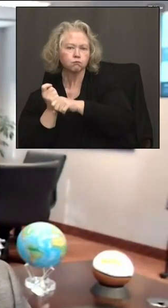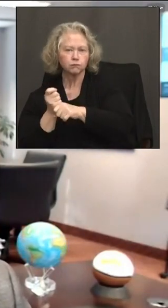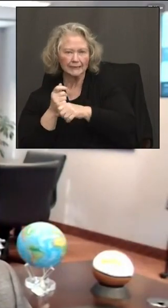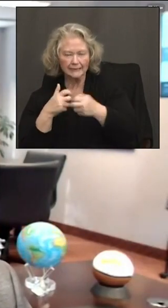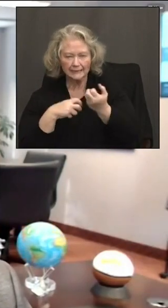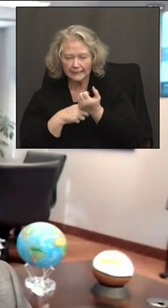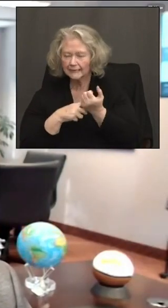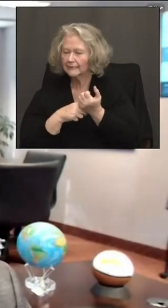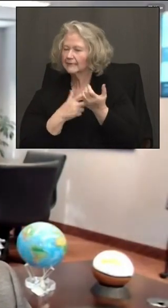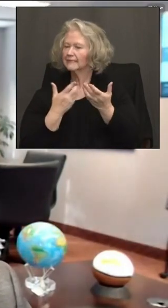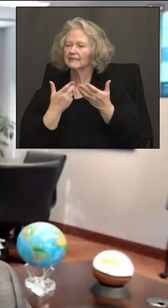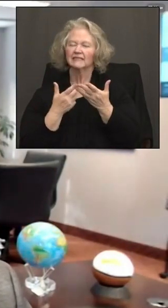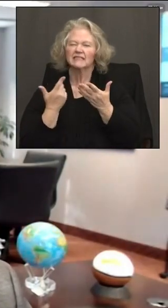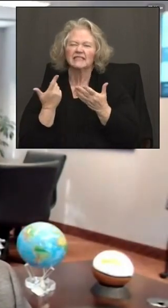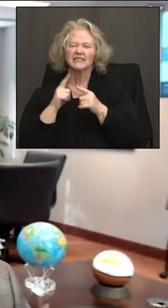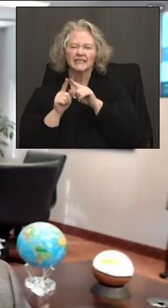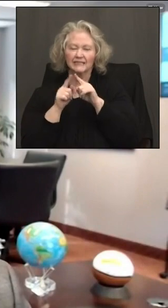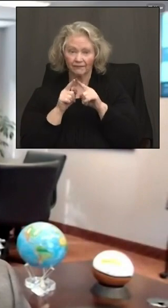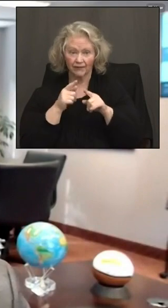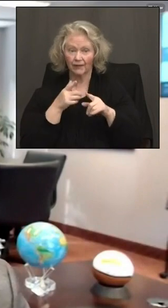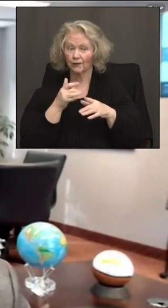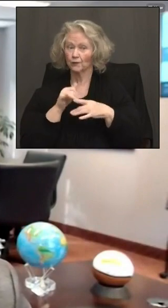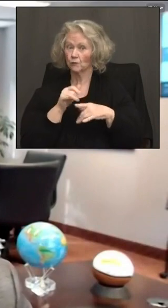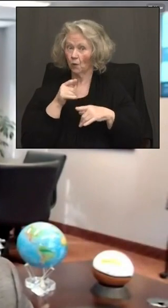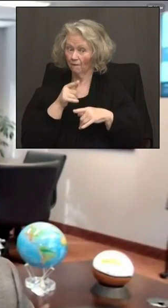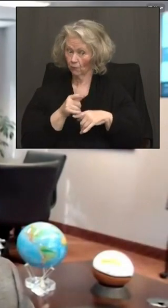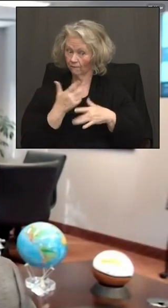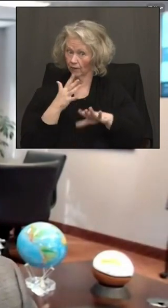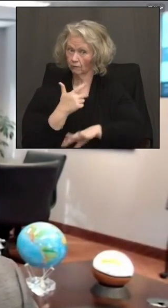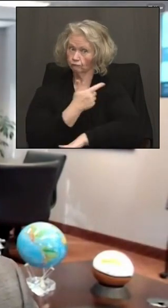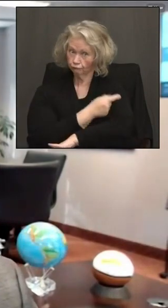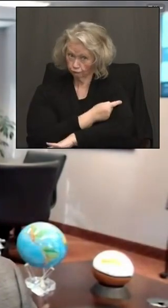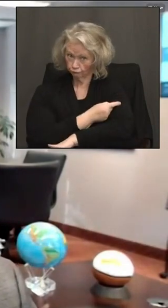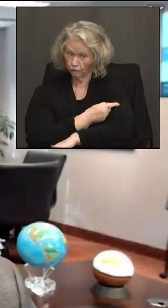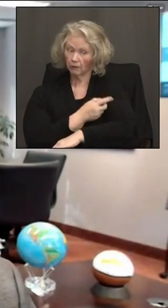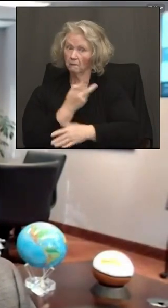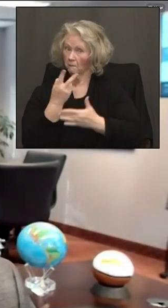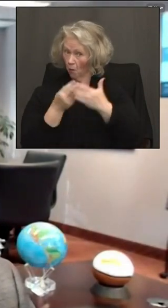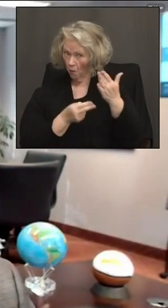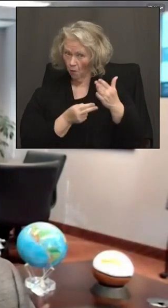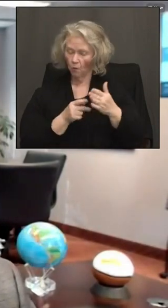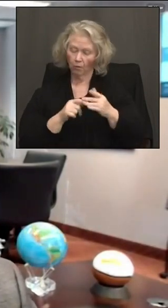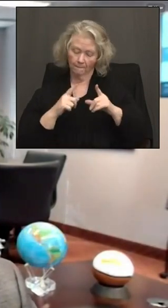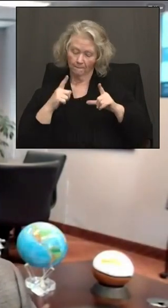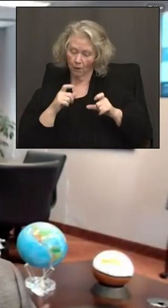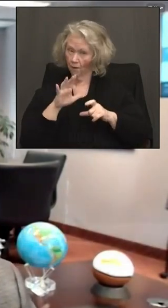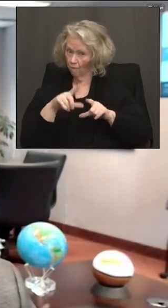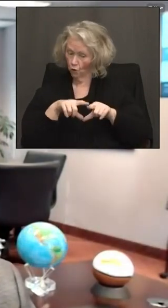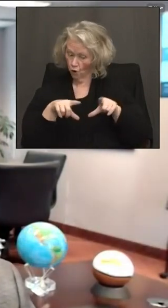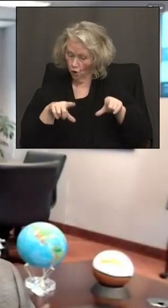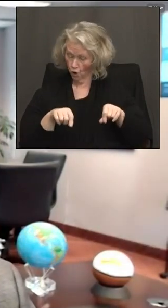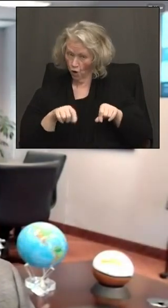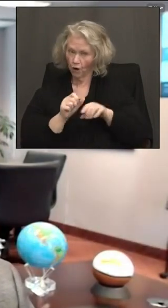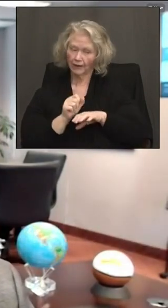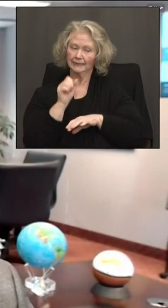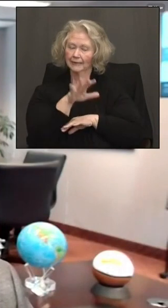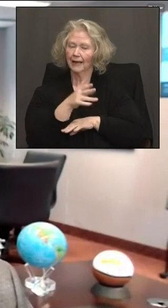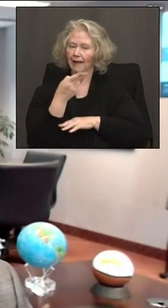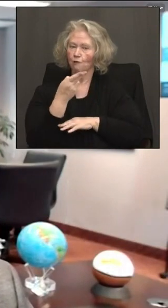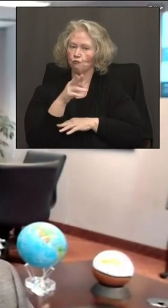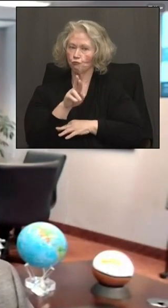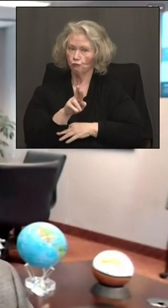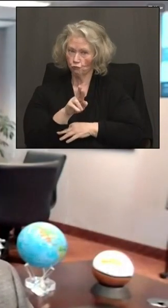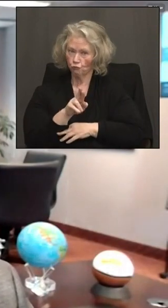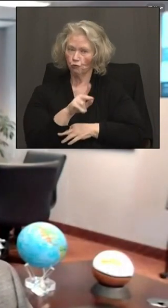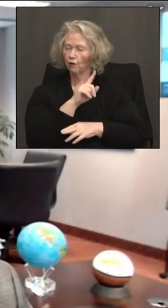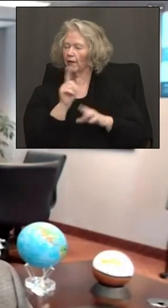you've been vaccinated and got both shots, you take a picture of your card and send it to H.R. They put it in the in a box and pull it out